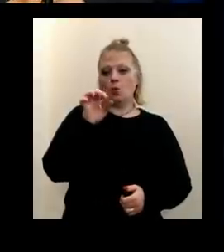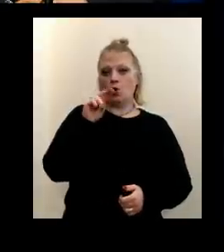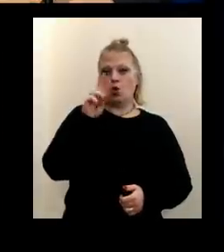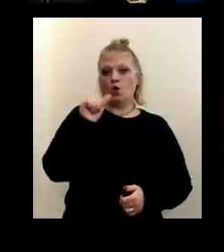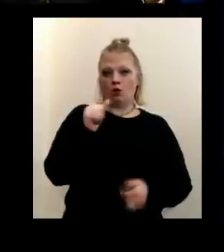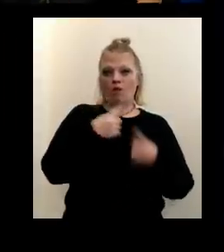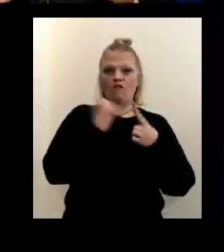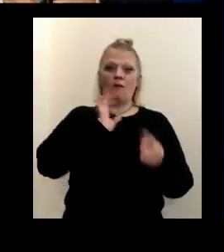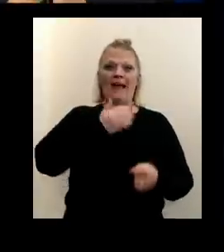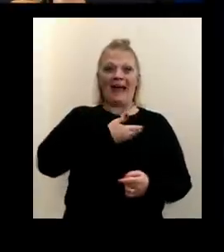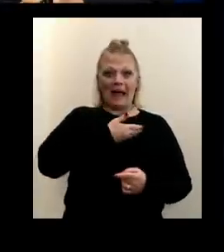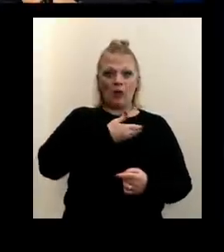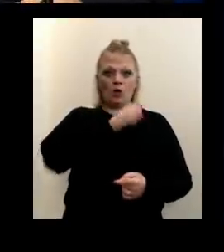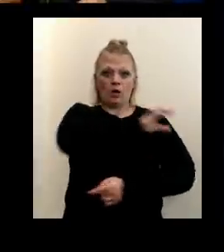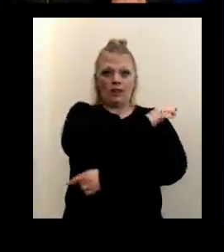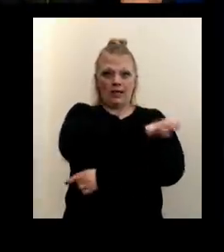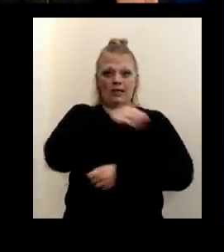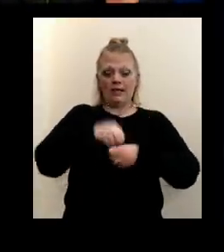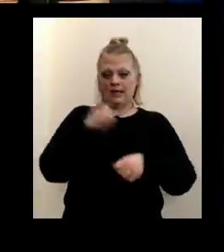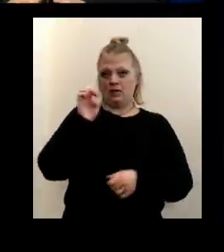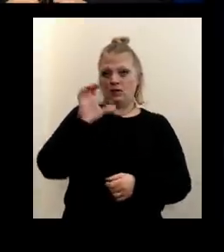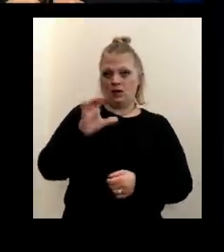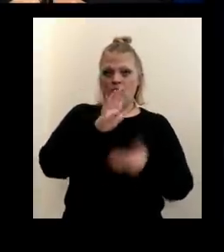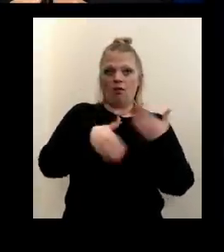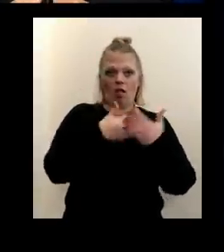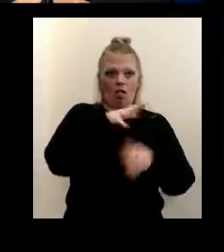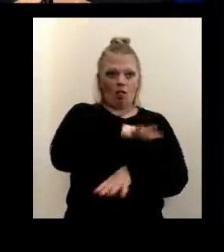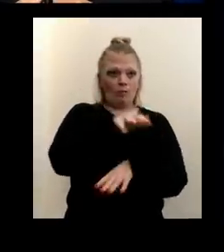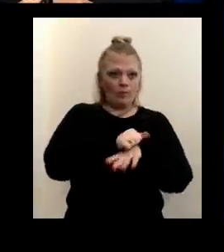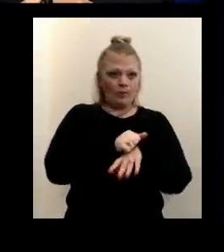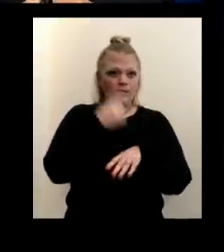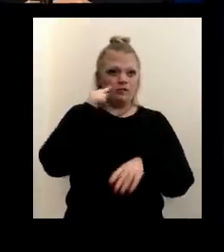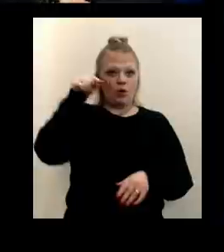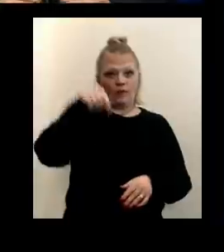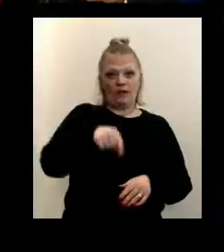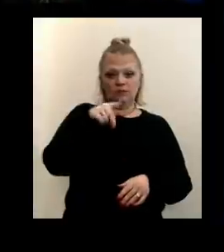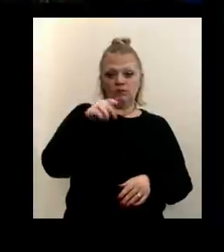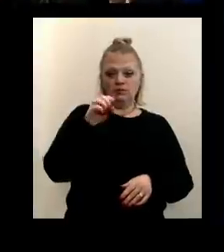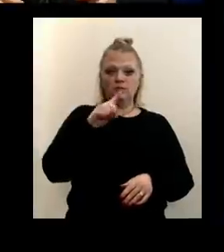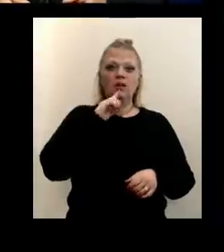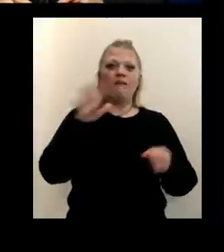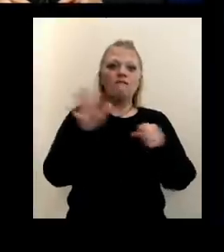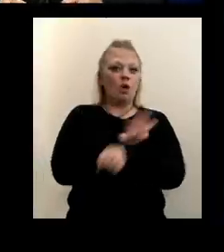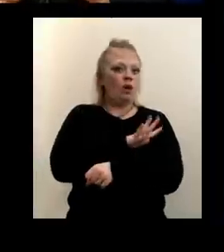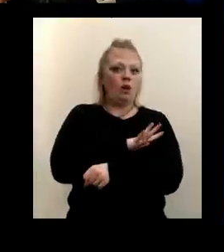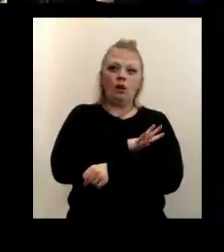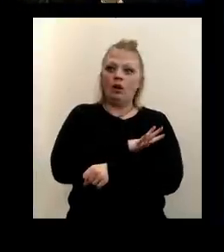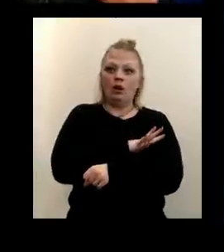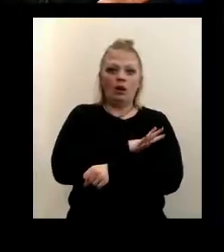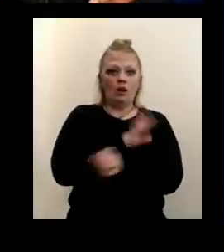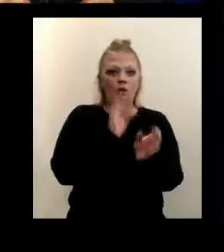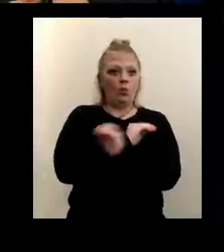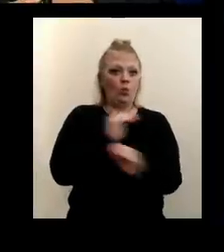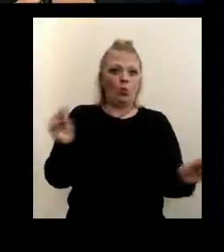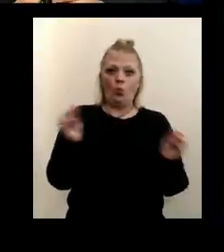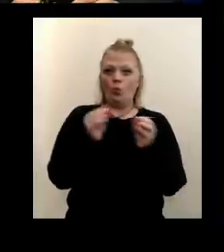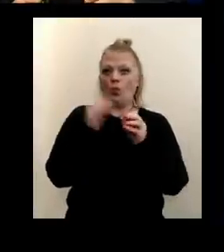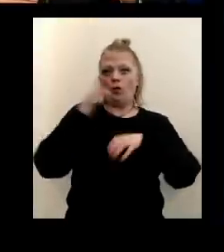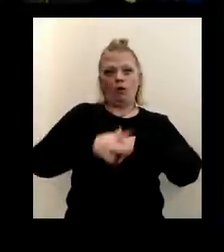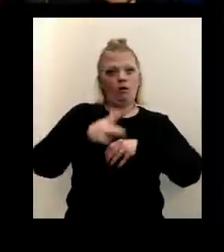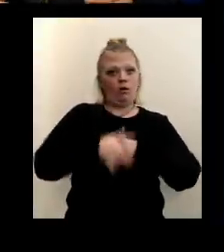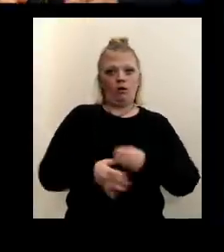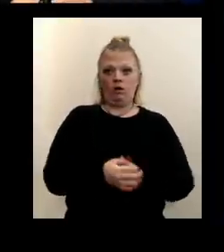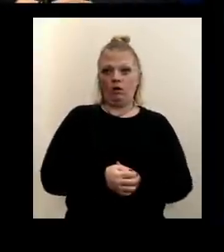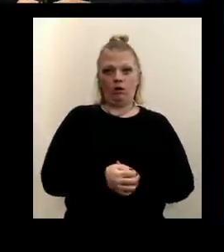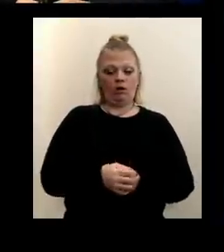distribution clinic in Erie County. All appointments for this point of dispersing clinic are full. There's no more room at this clinic.